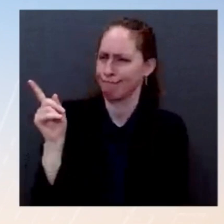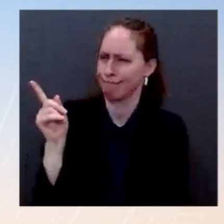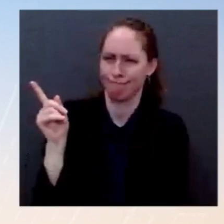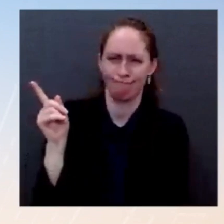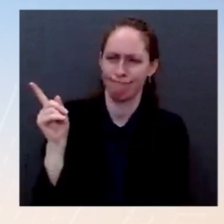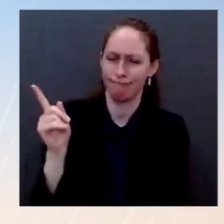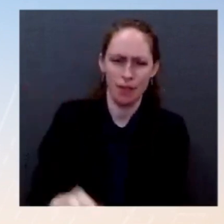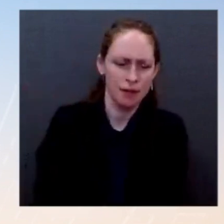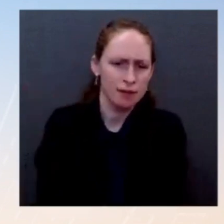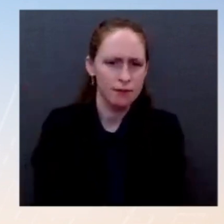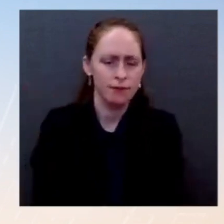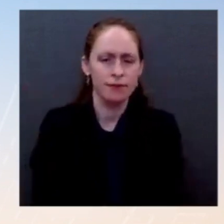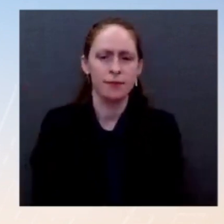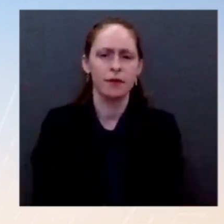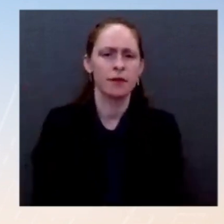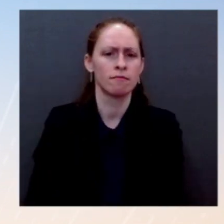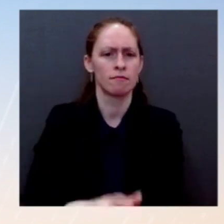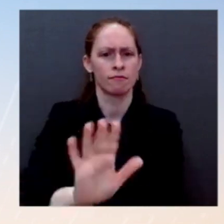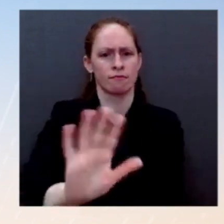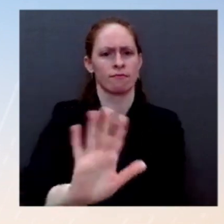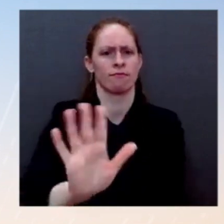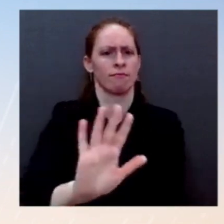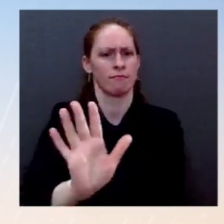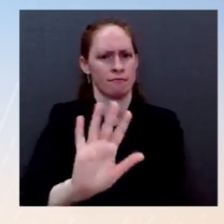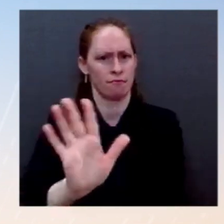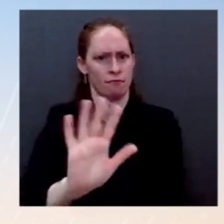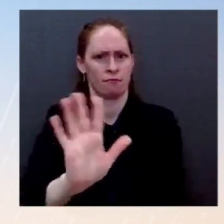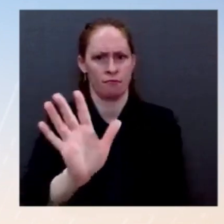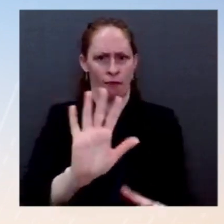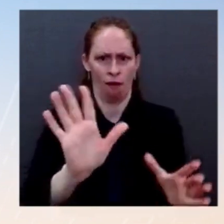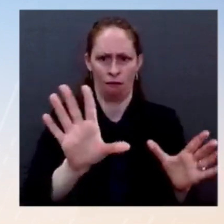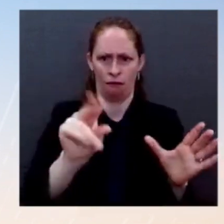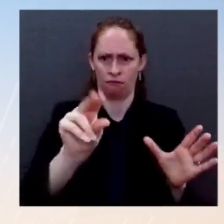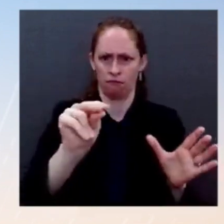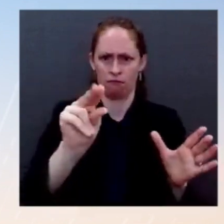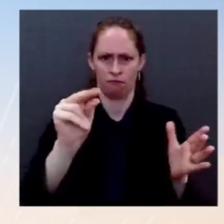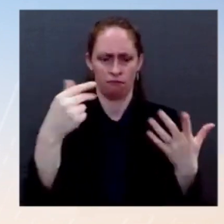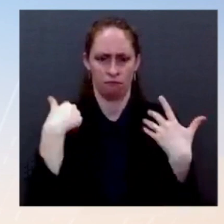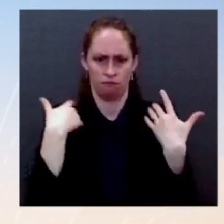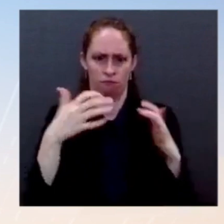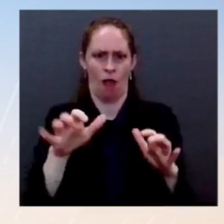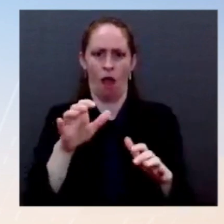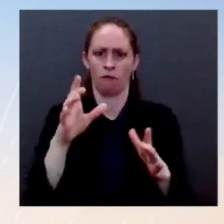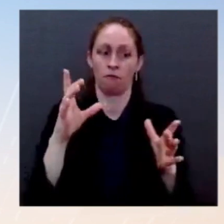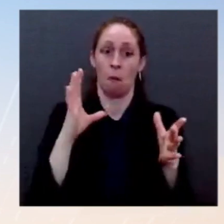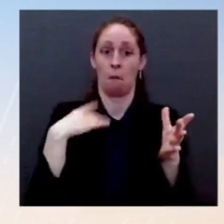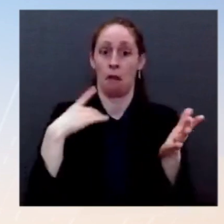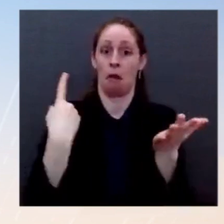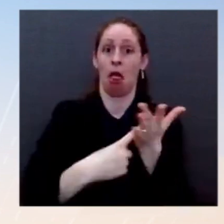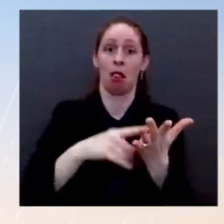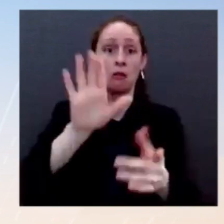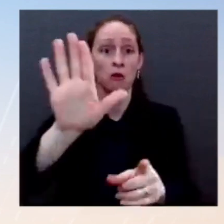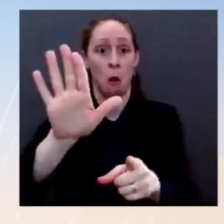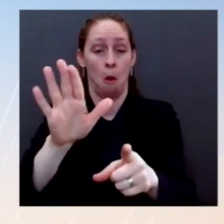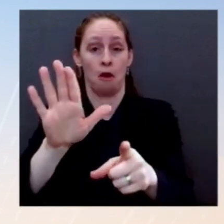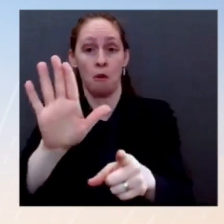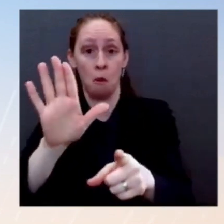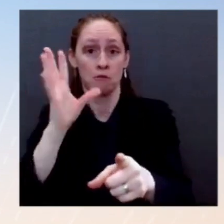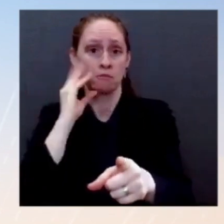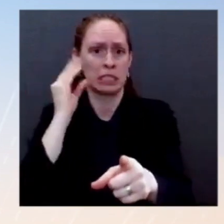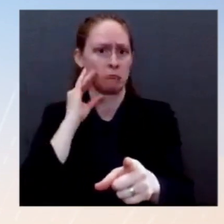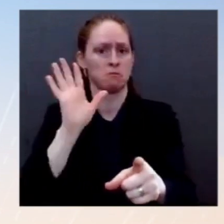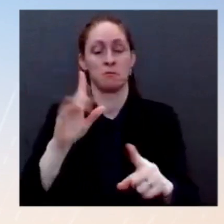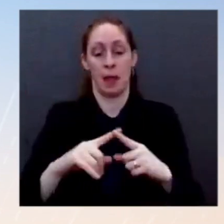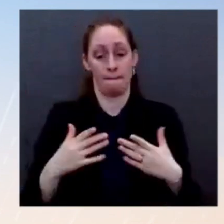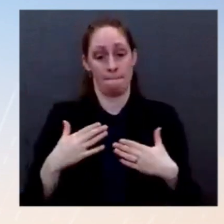experience, but I can speak to mine as well. I had been triple vaxxed. I had minor symptoms. There is a huge difference between